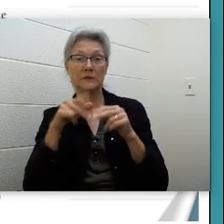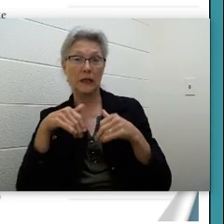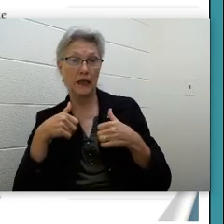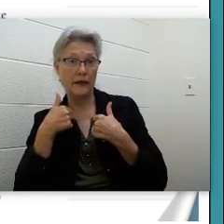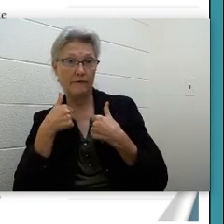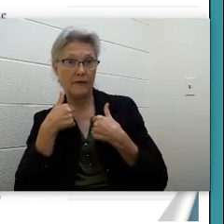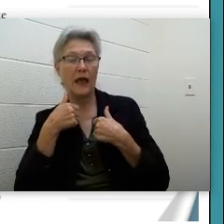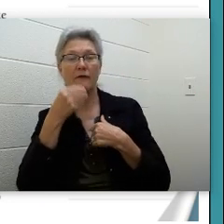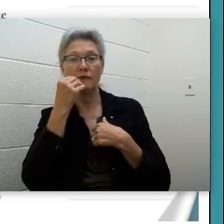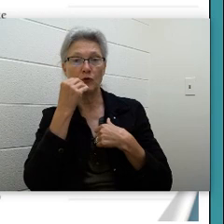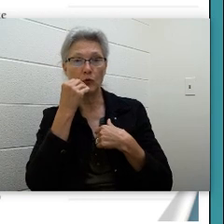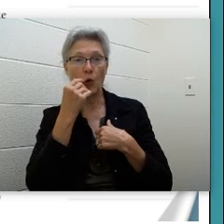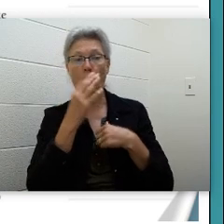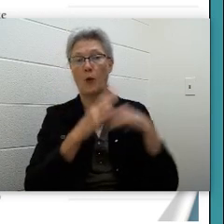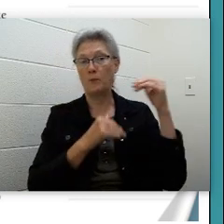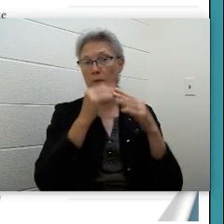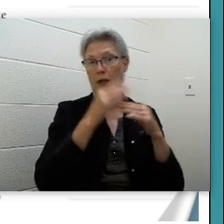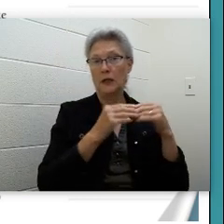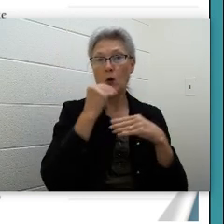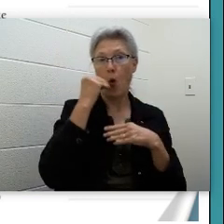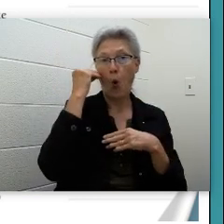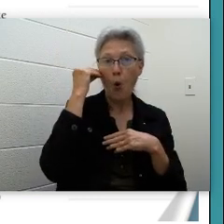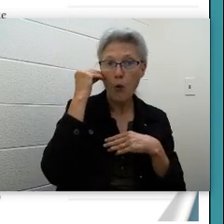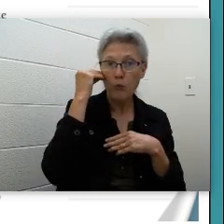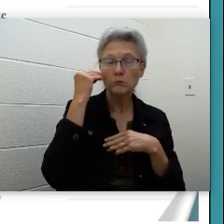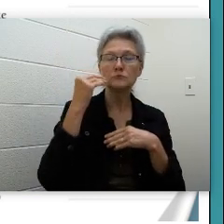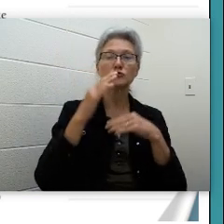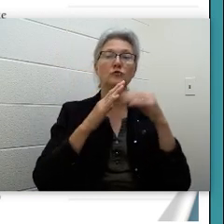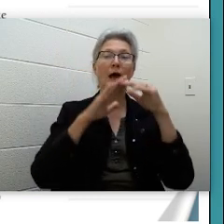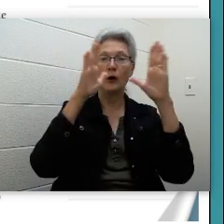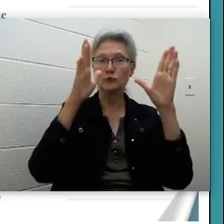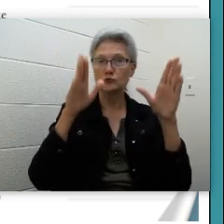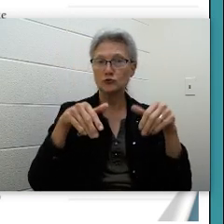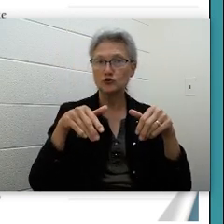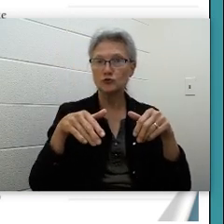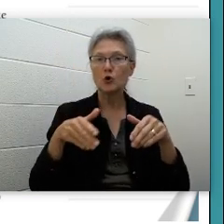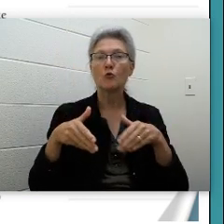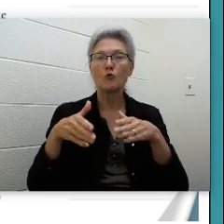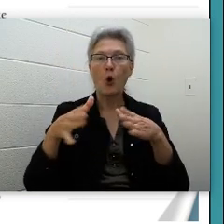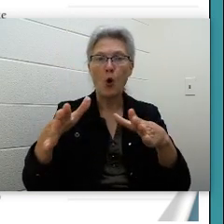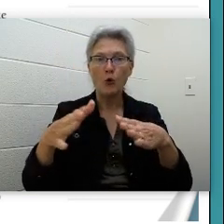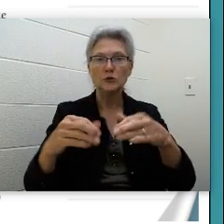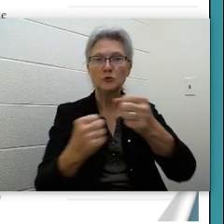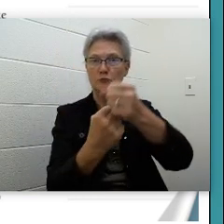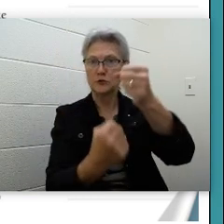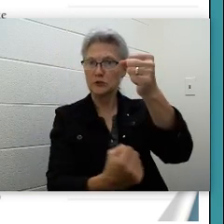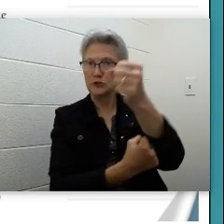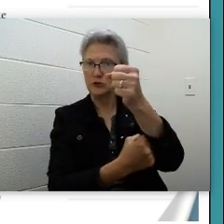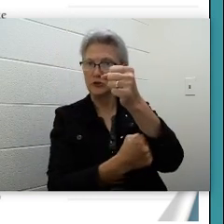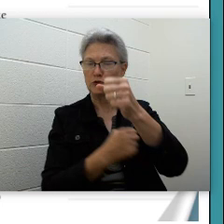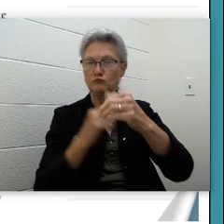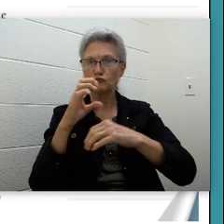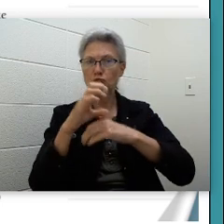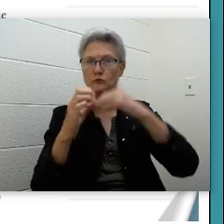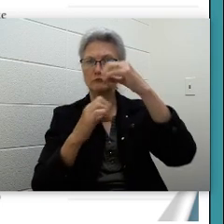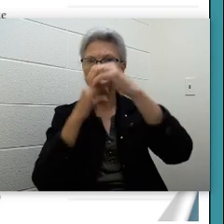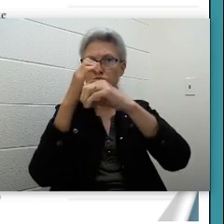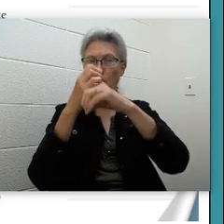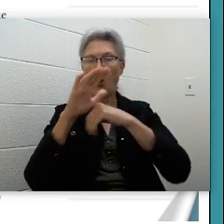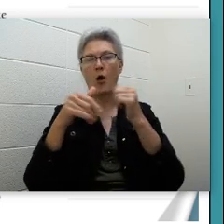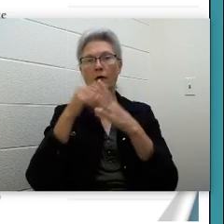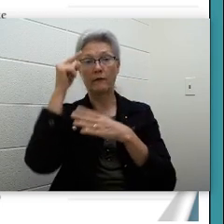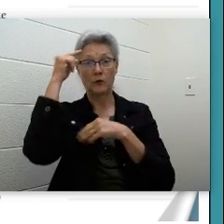Roads and bridges may need fixing. All levels of government work together when a natural disaster strikes.